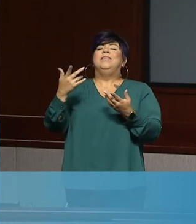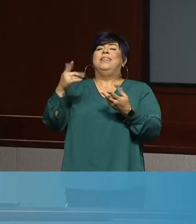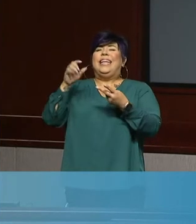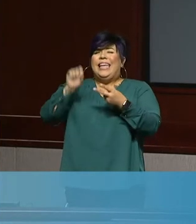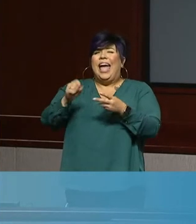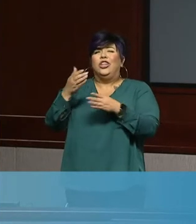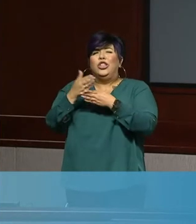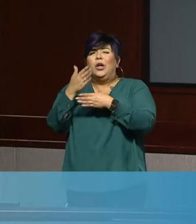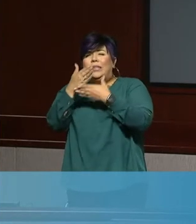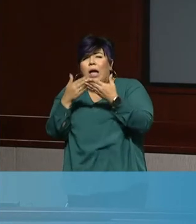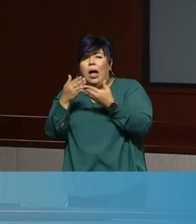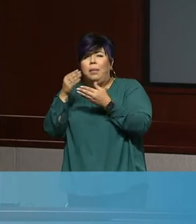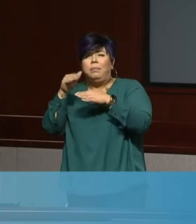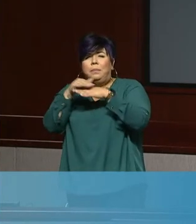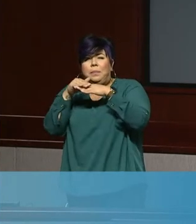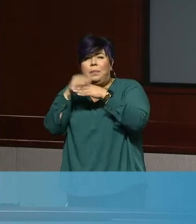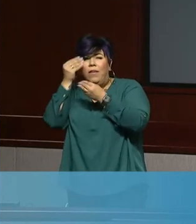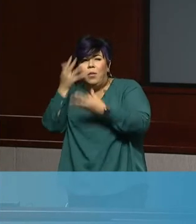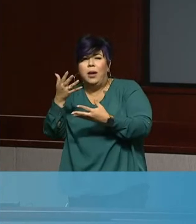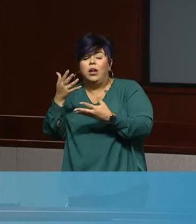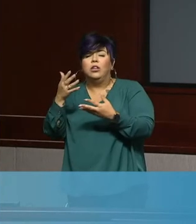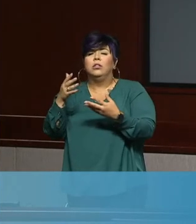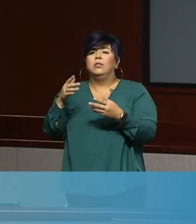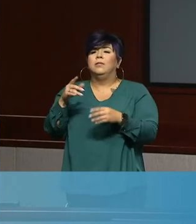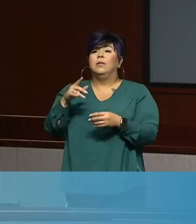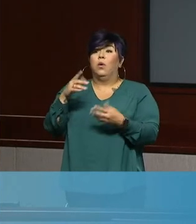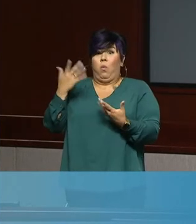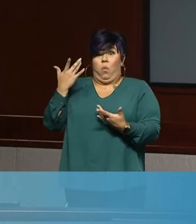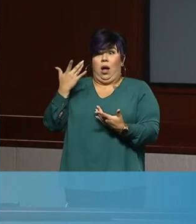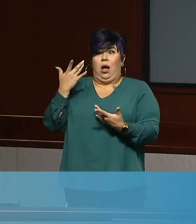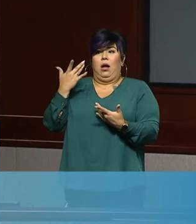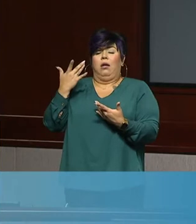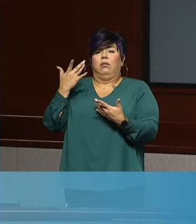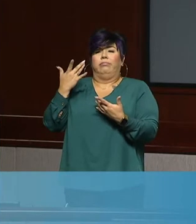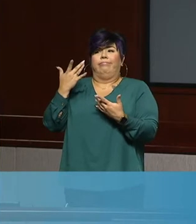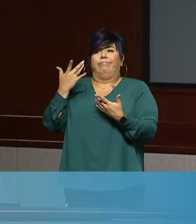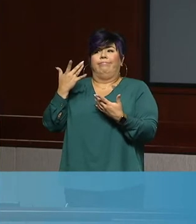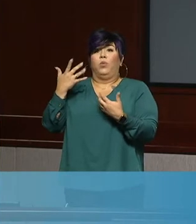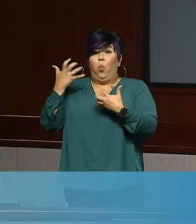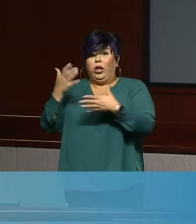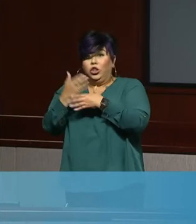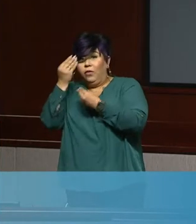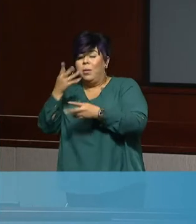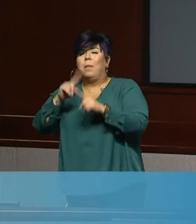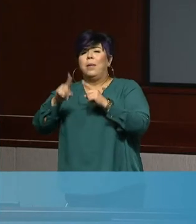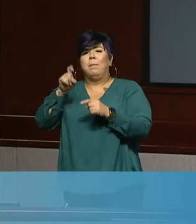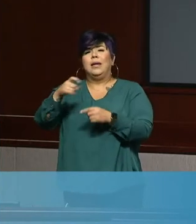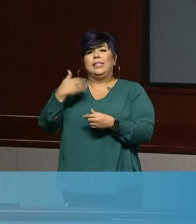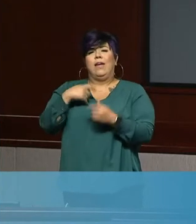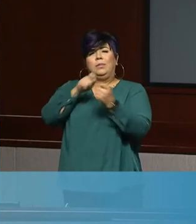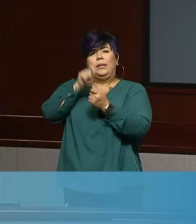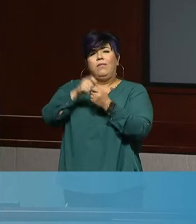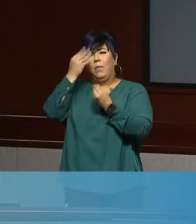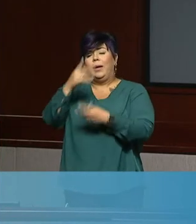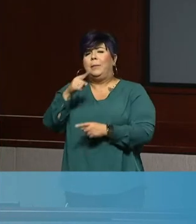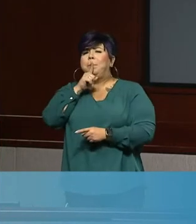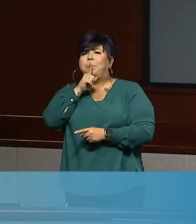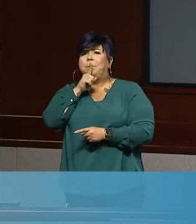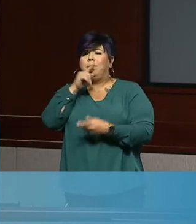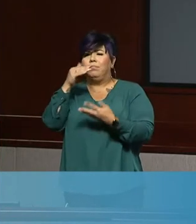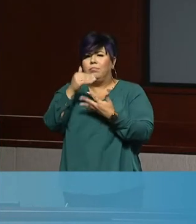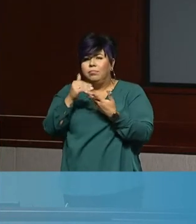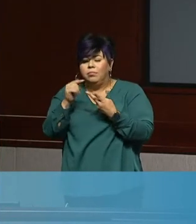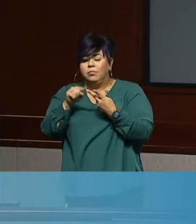data, birth, have to be removed to help protect the patient's identity as you all know. So under the second method, you could have